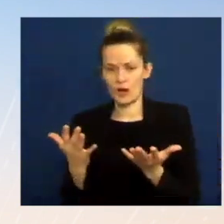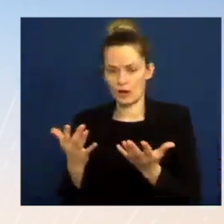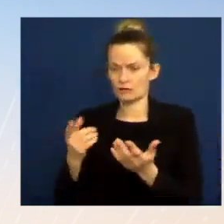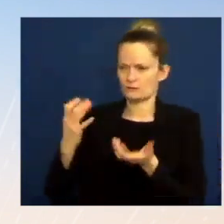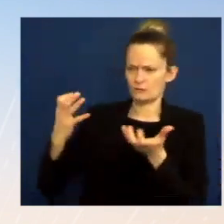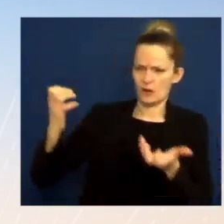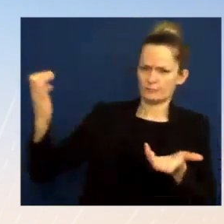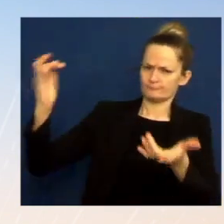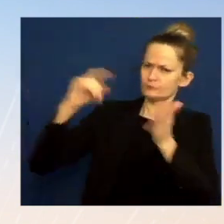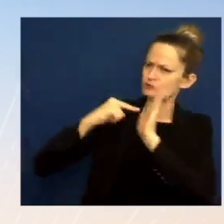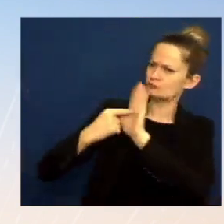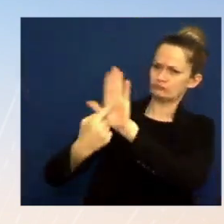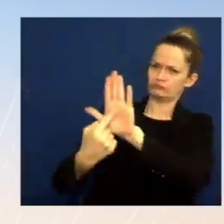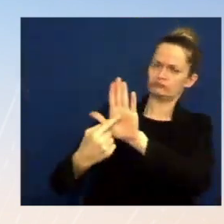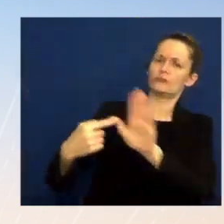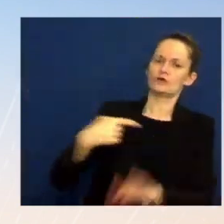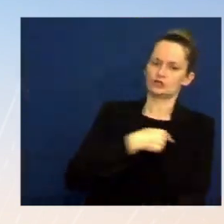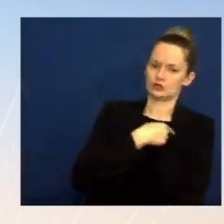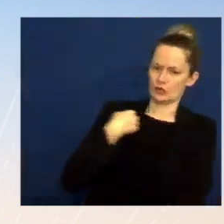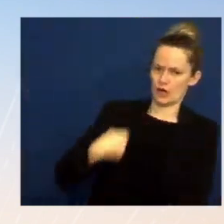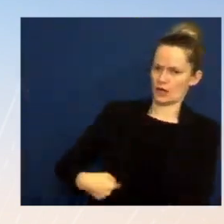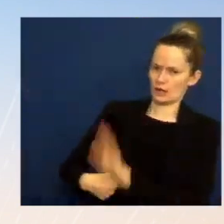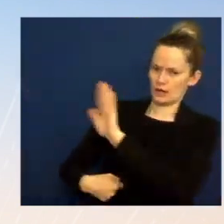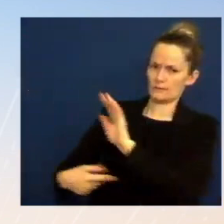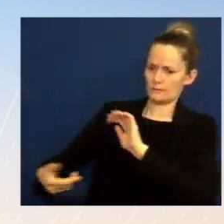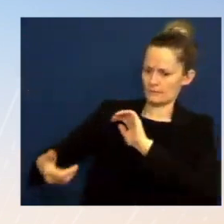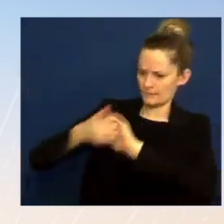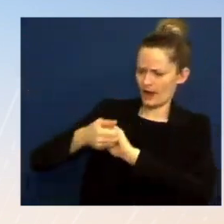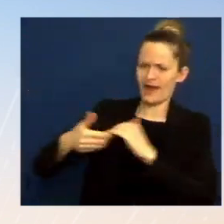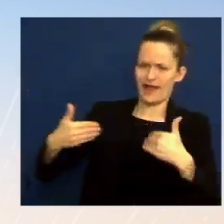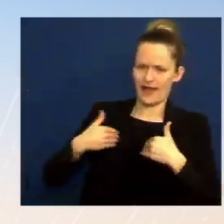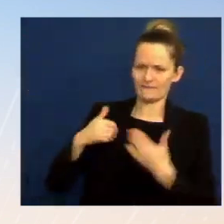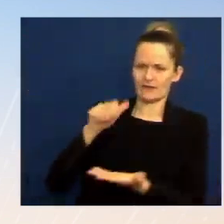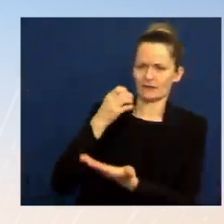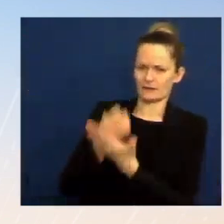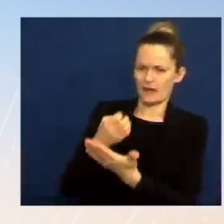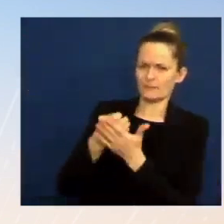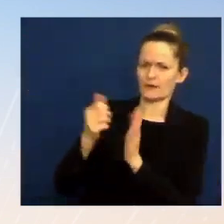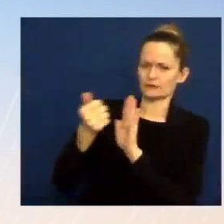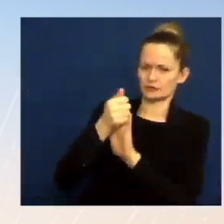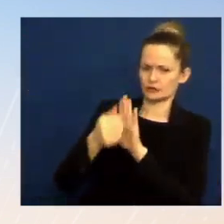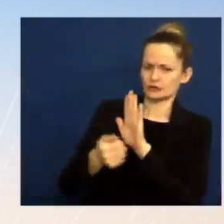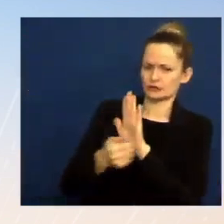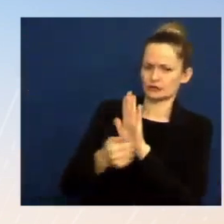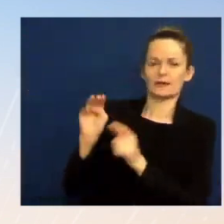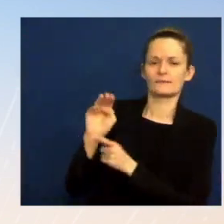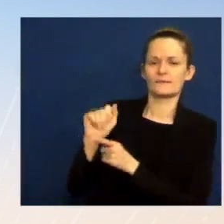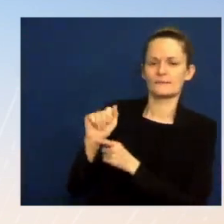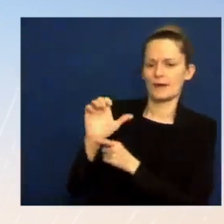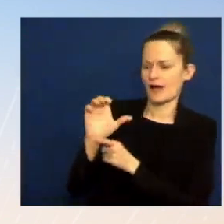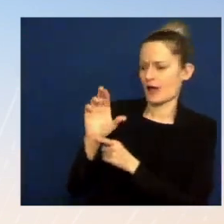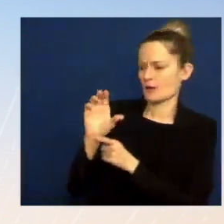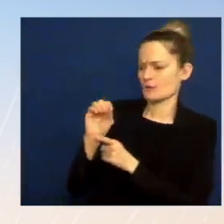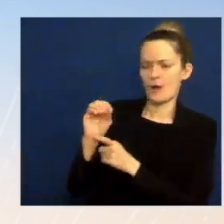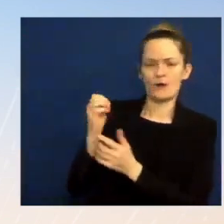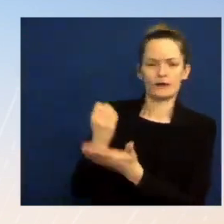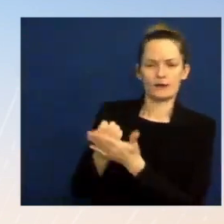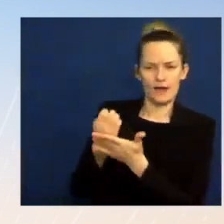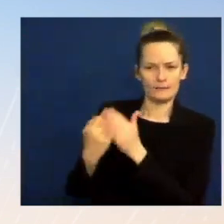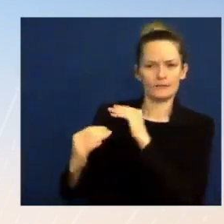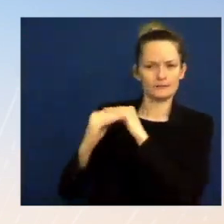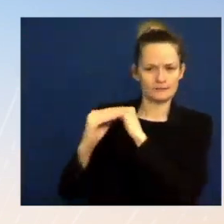an affirmative economic agenda for macroeconomic stability in the world, that there are certain steps that we're going to take to protect our workers and our businesses,